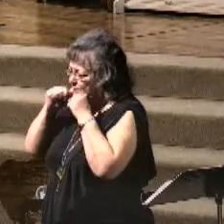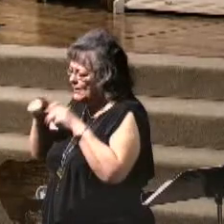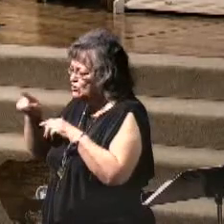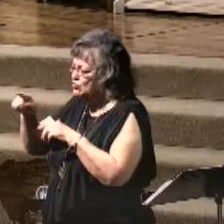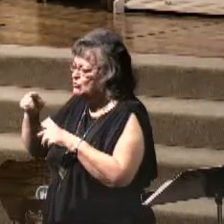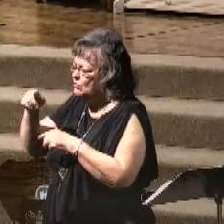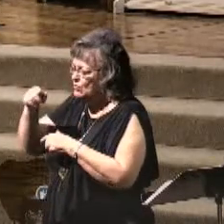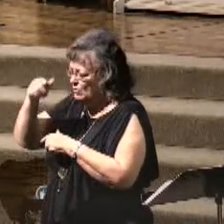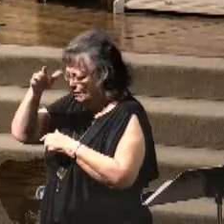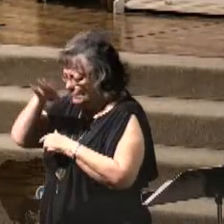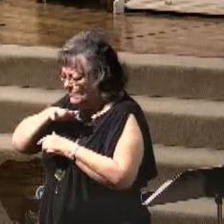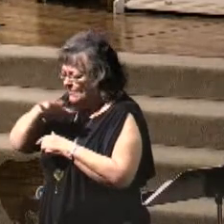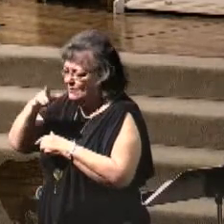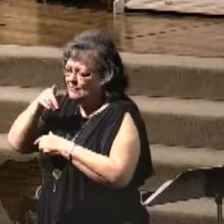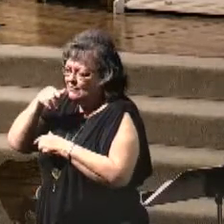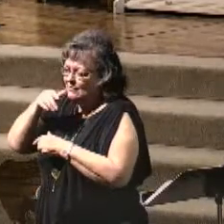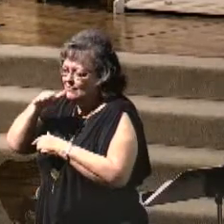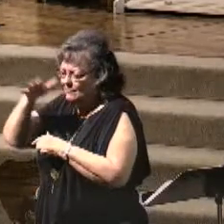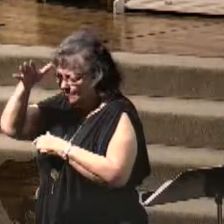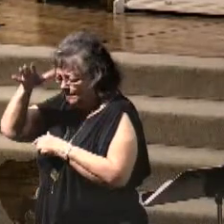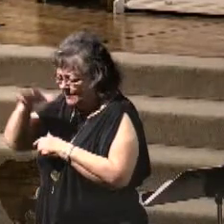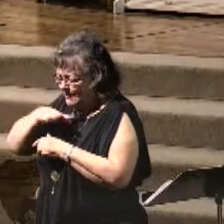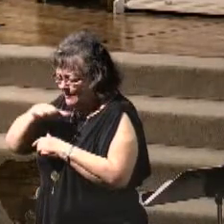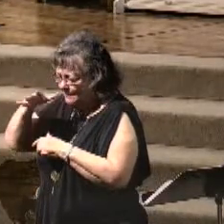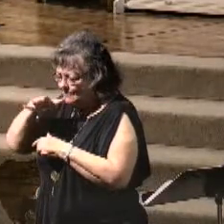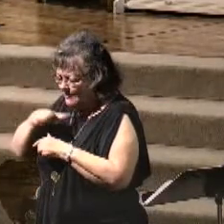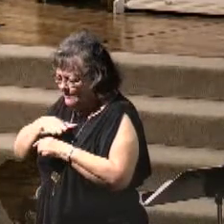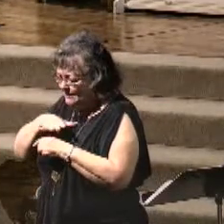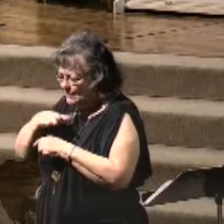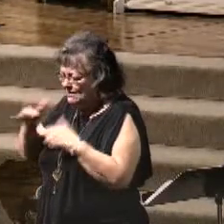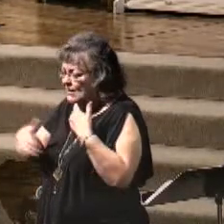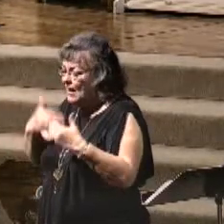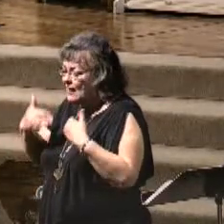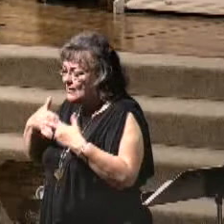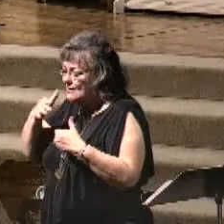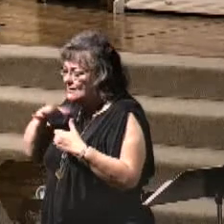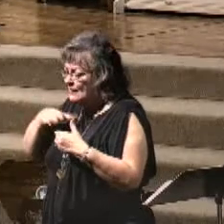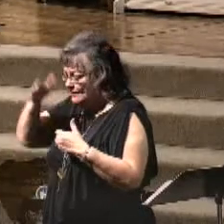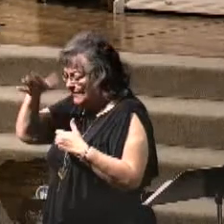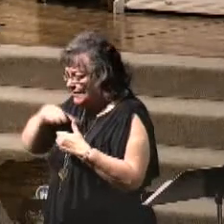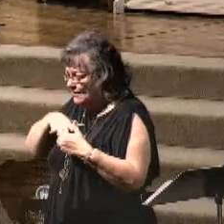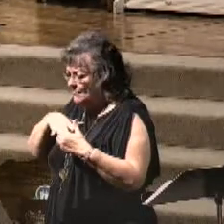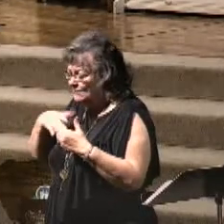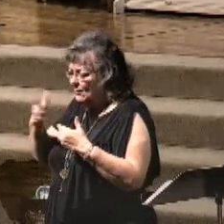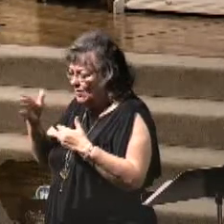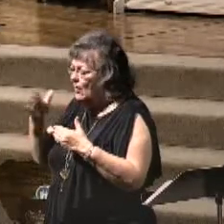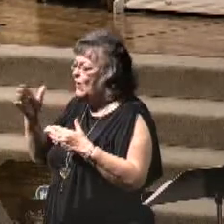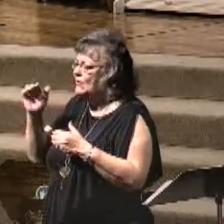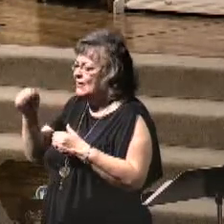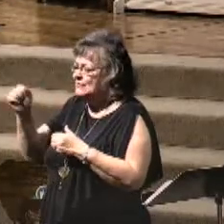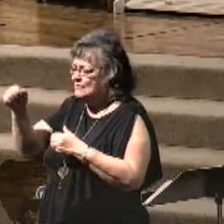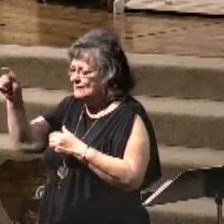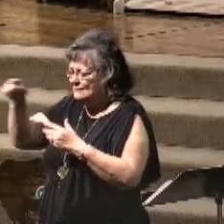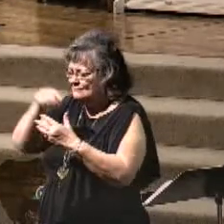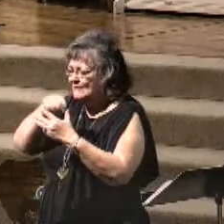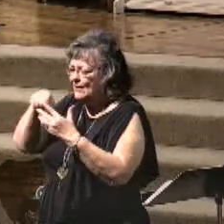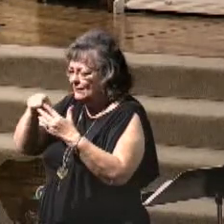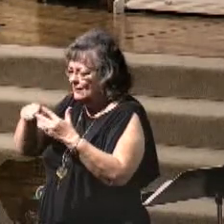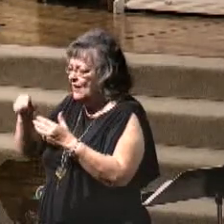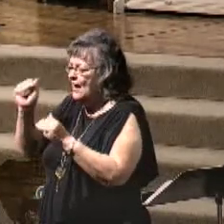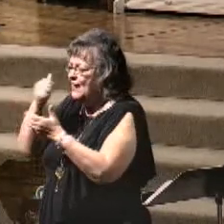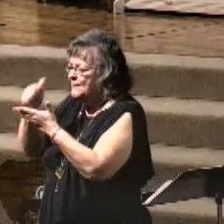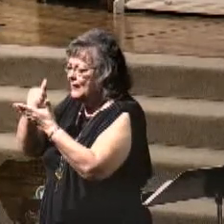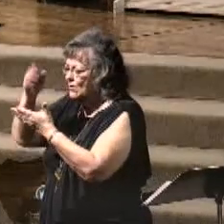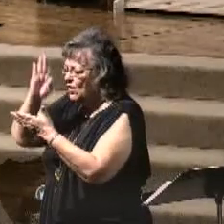Yes. God bless you, ma'am. Yes. How about you, sir? Young man, young lady? Mom? Yes, ma'am. God bless your heart. Amen. God heard your prayer.